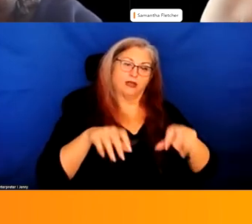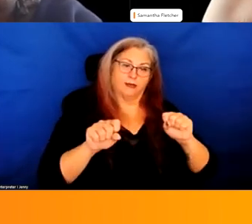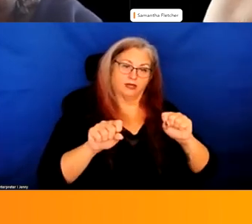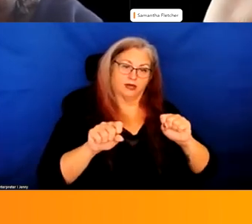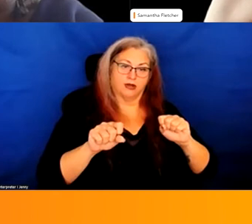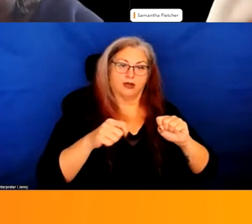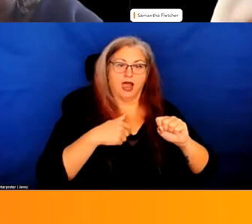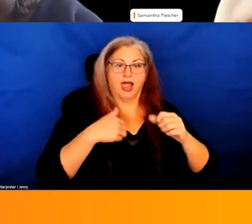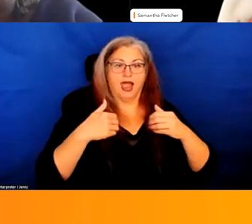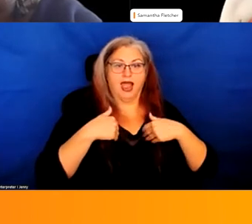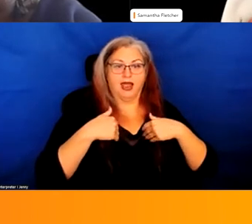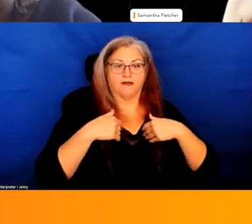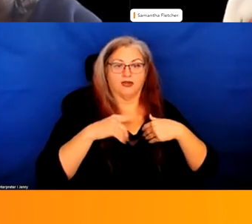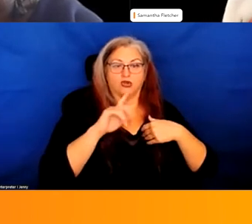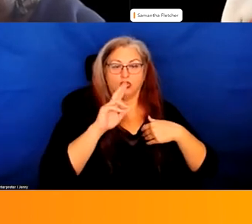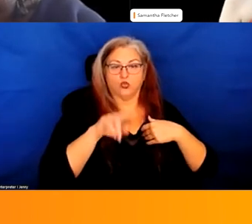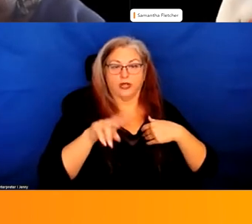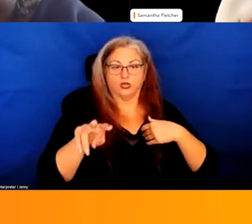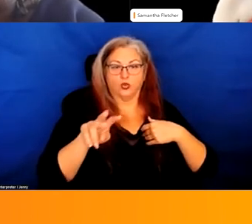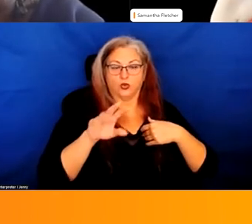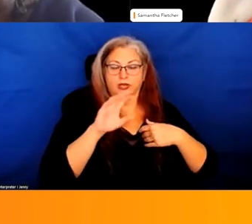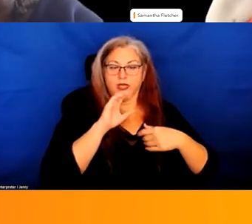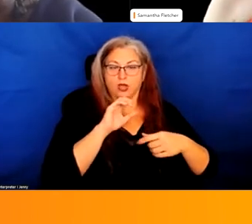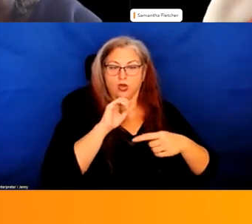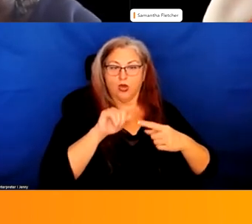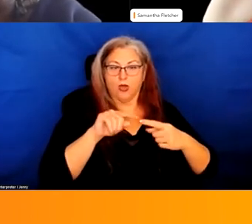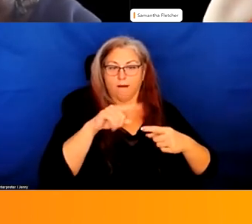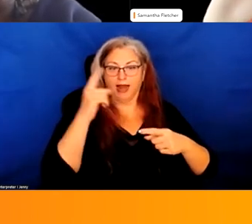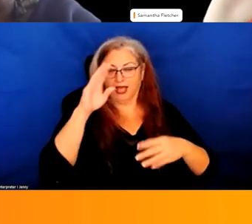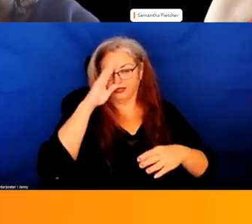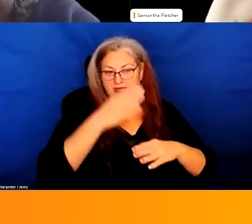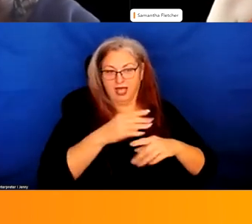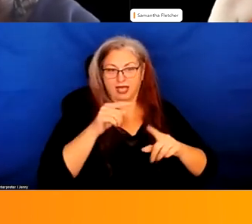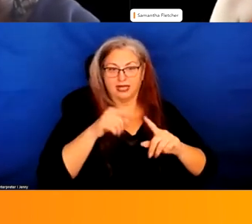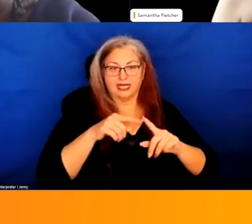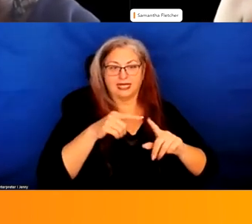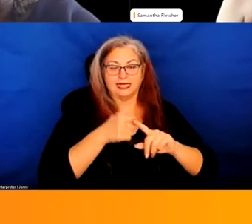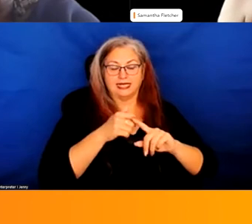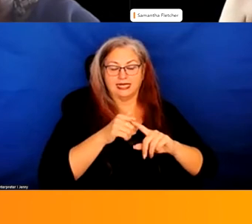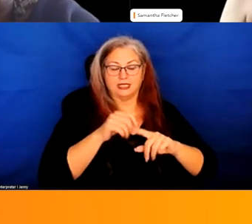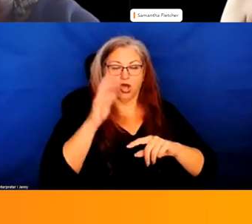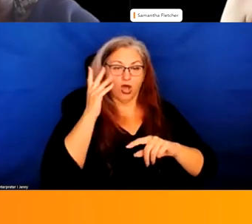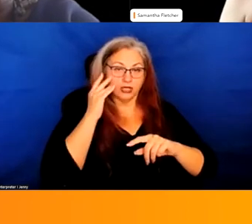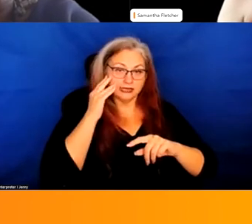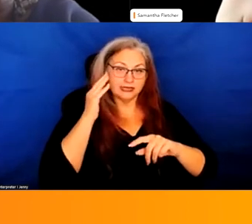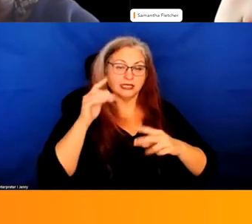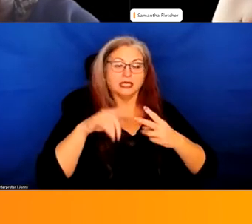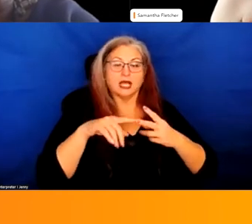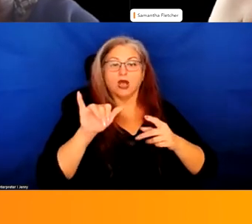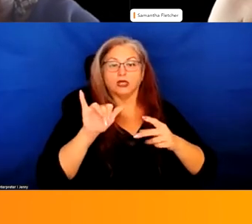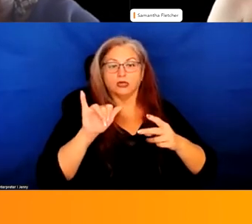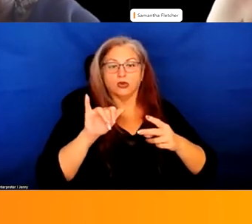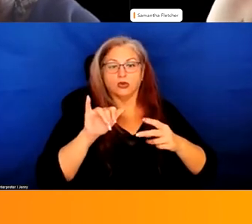I have a 22-year-old Black son who is autistic and also